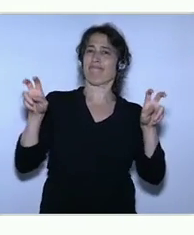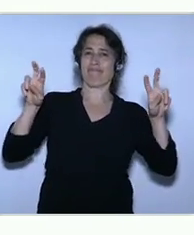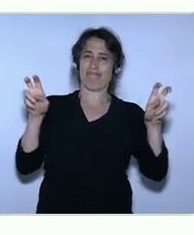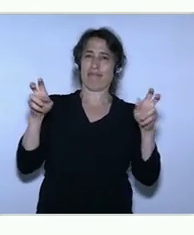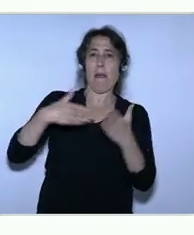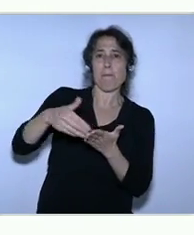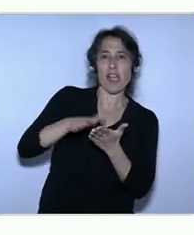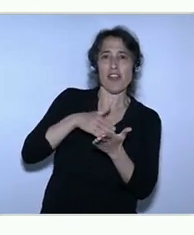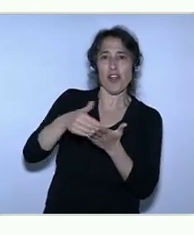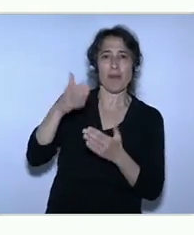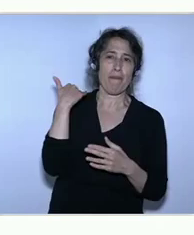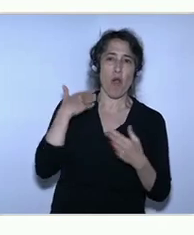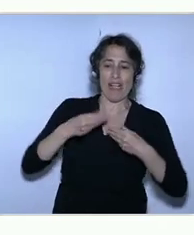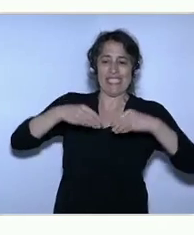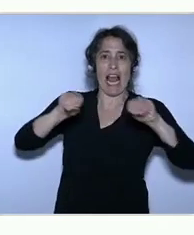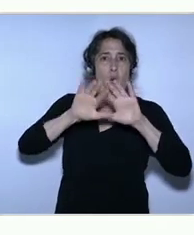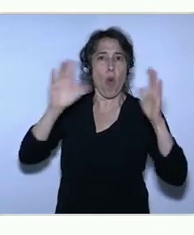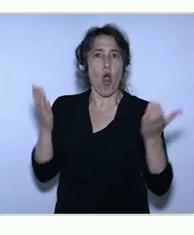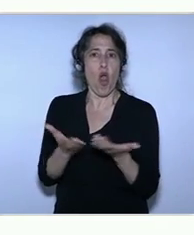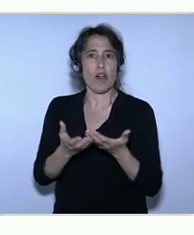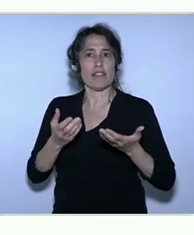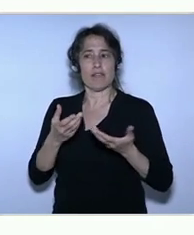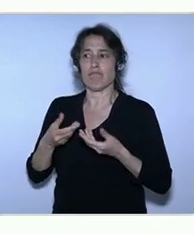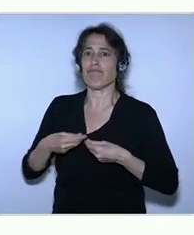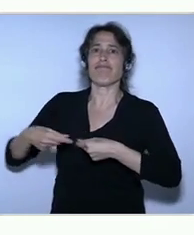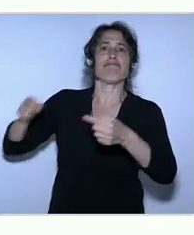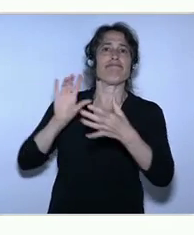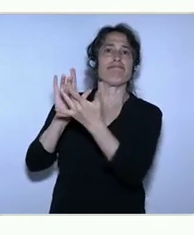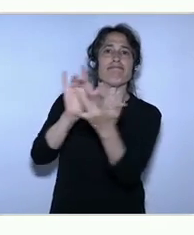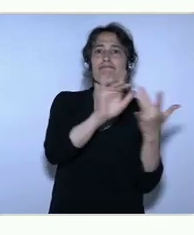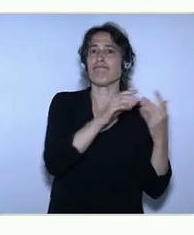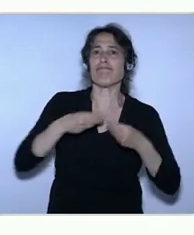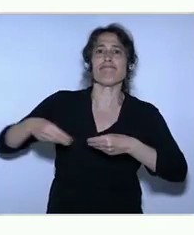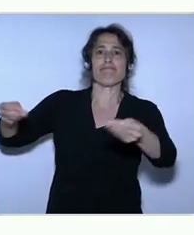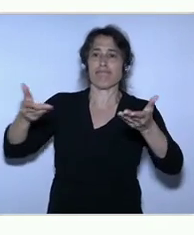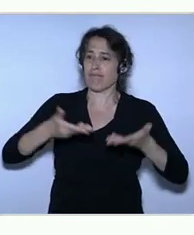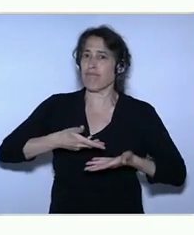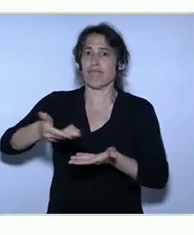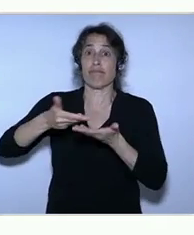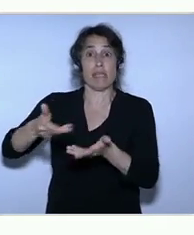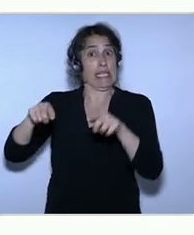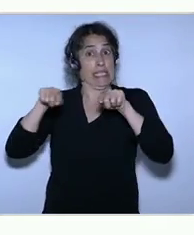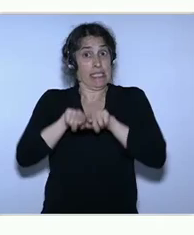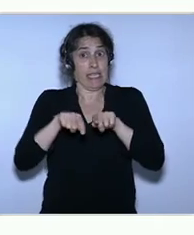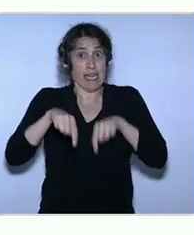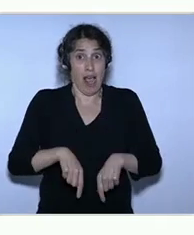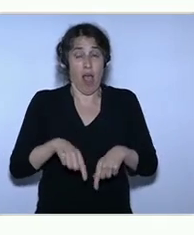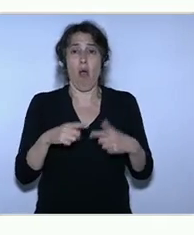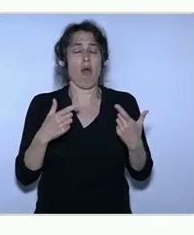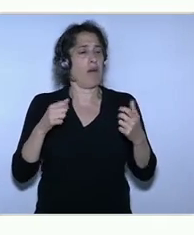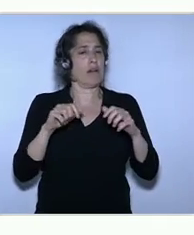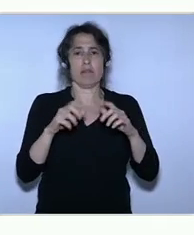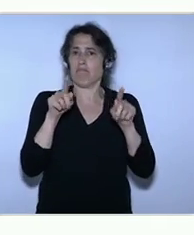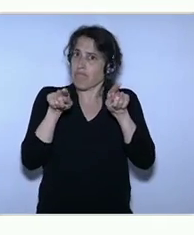enables us to add a new dimension to economic growth, where we're actually constrained in terms of the number of people,